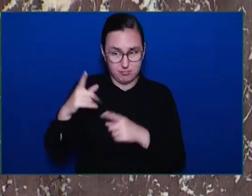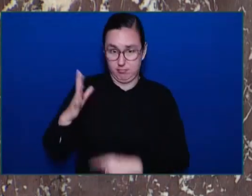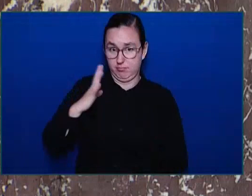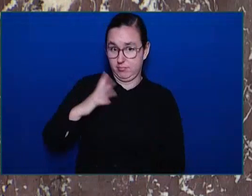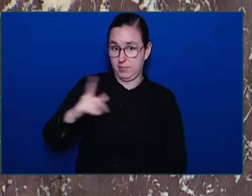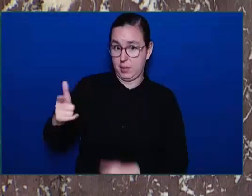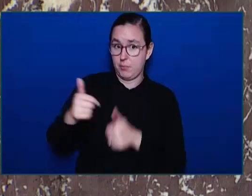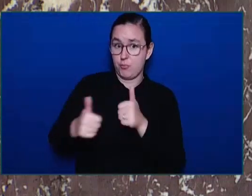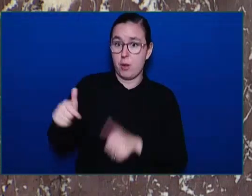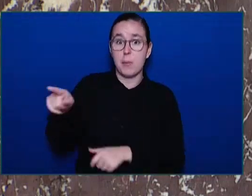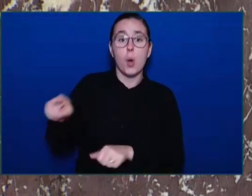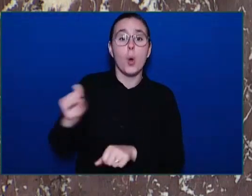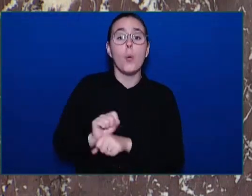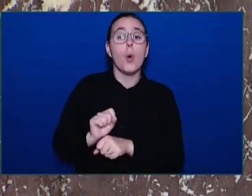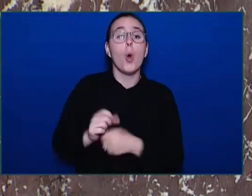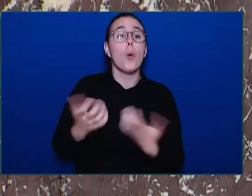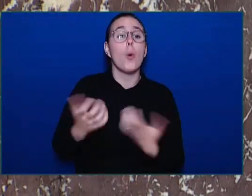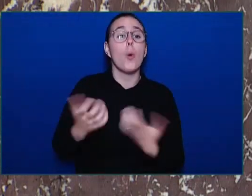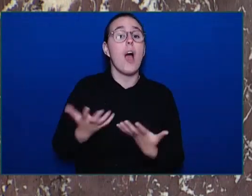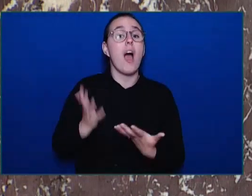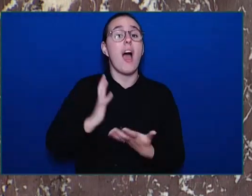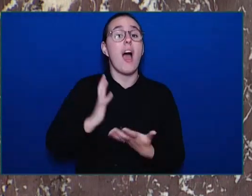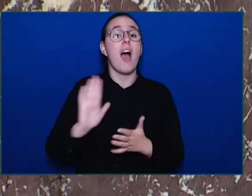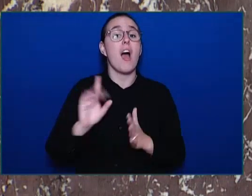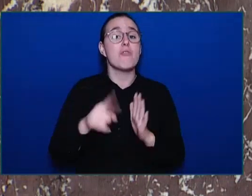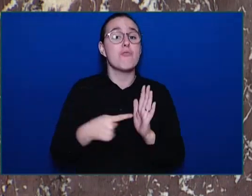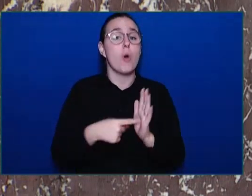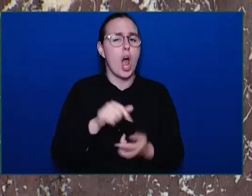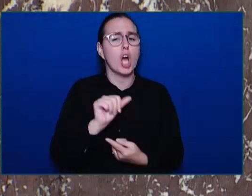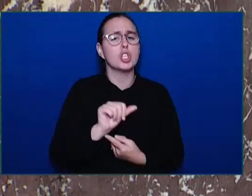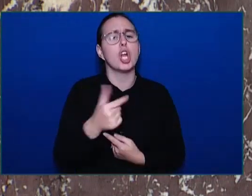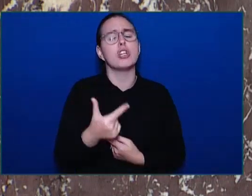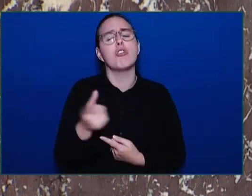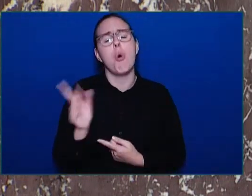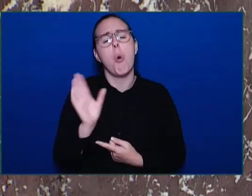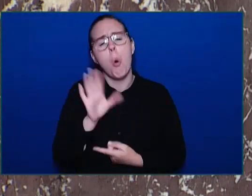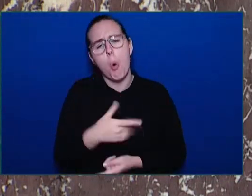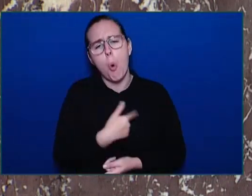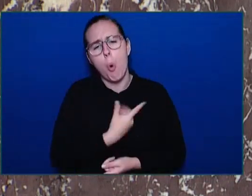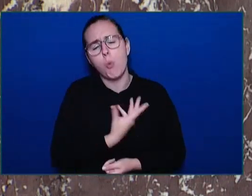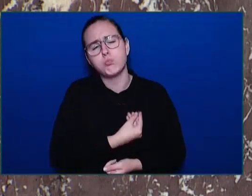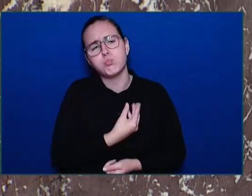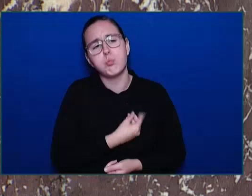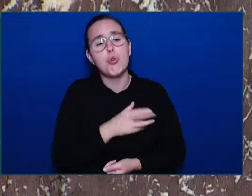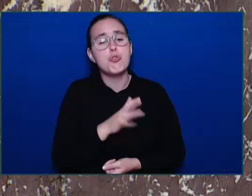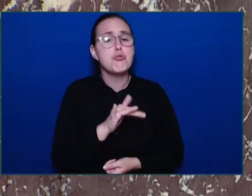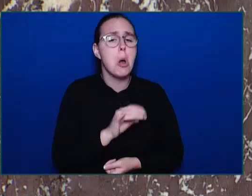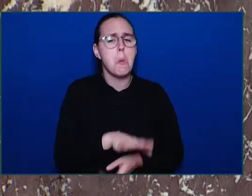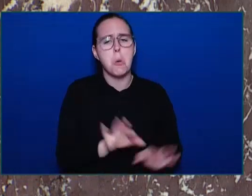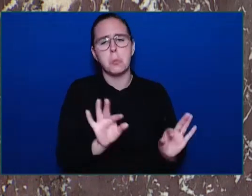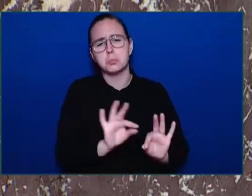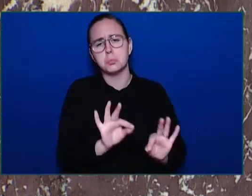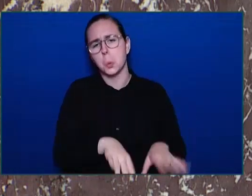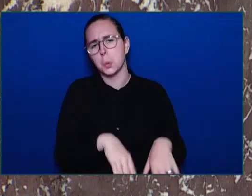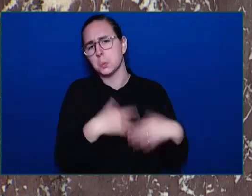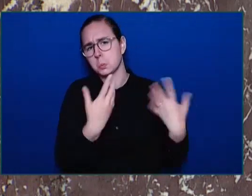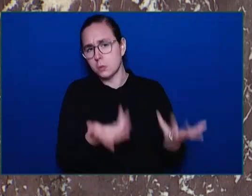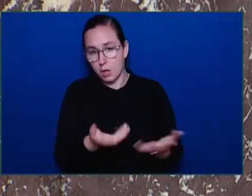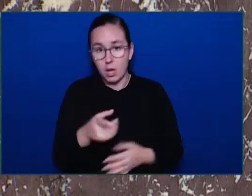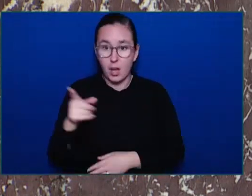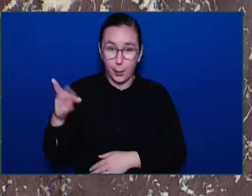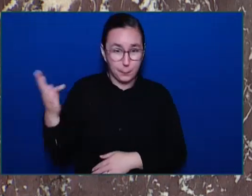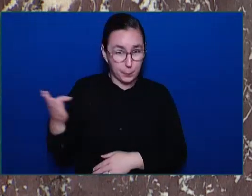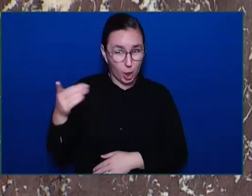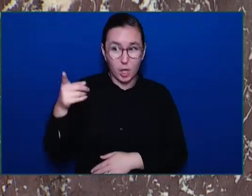Last month, we've seen example after example. In Burnaby, a woman savagely attacked and left seriously injured on the